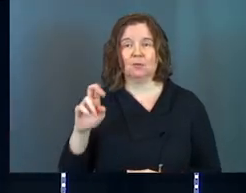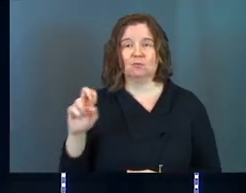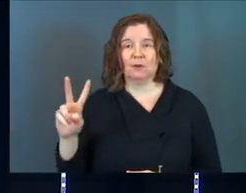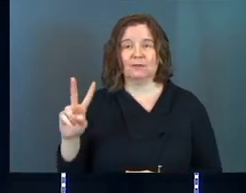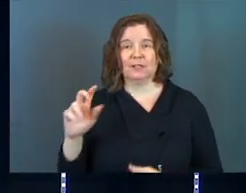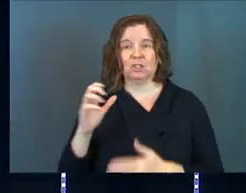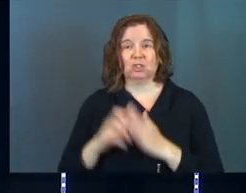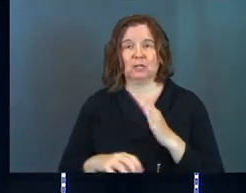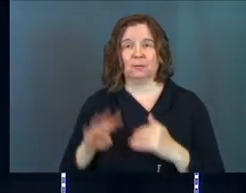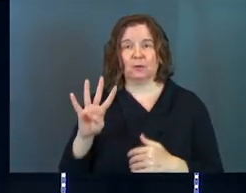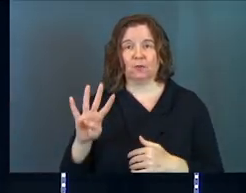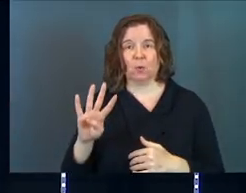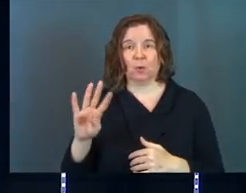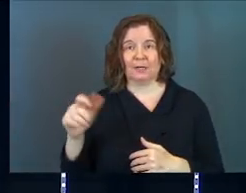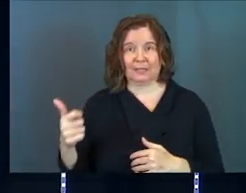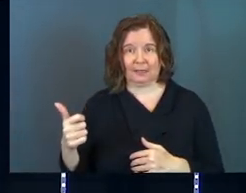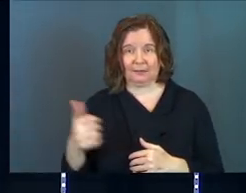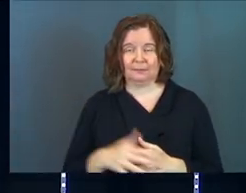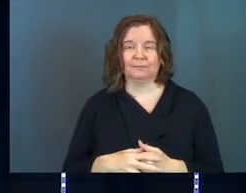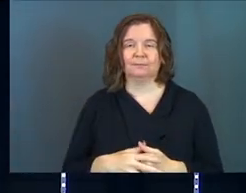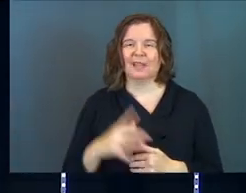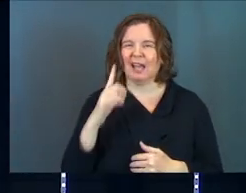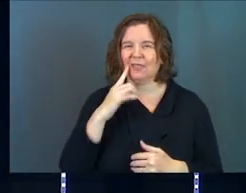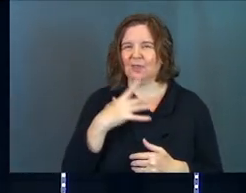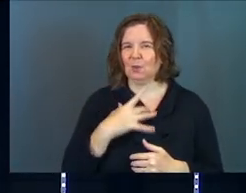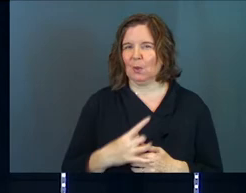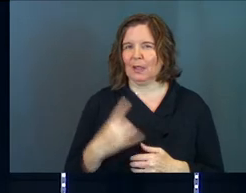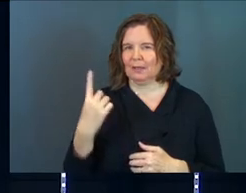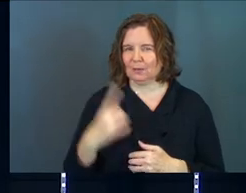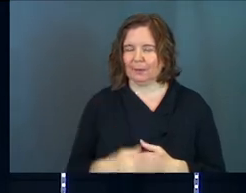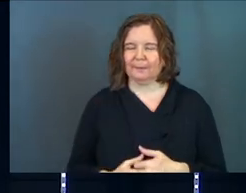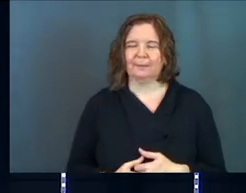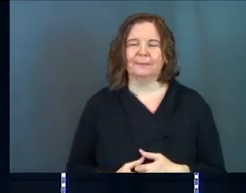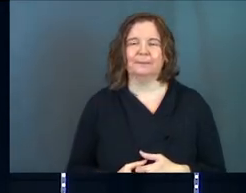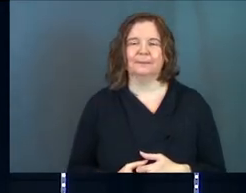Revelation chapter 4 verse 10. I think you're going to like this.